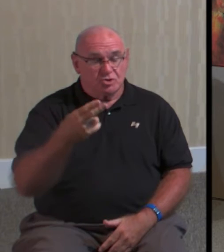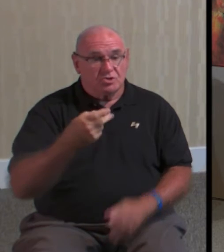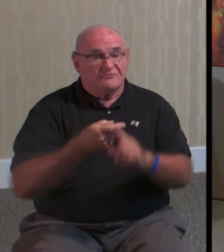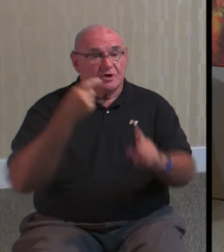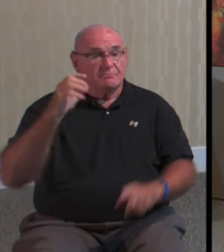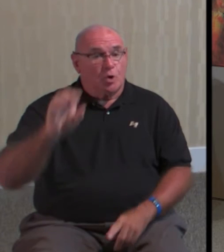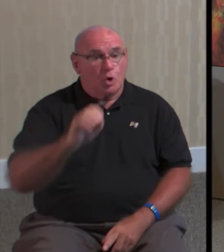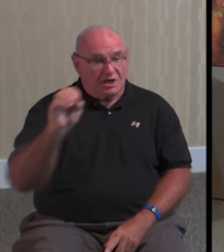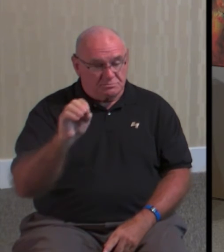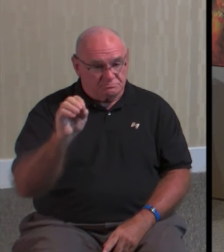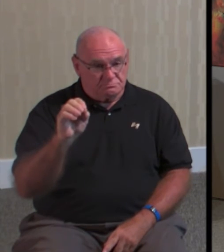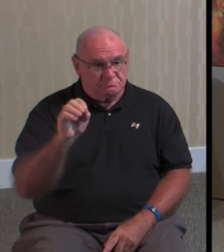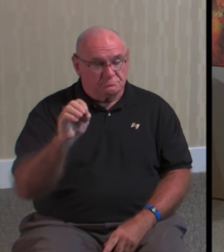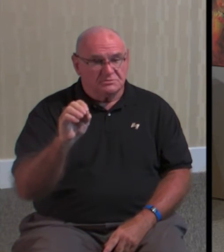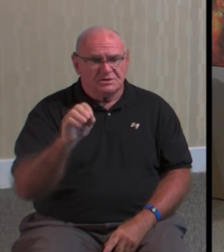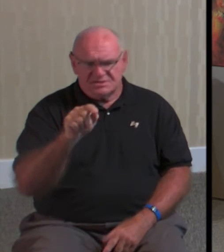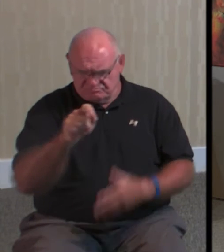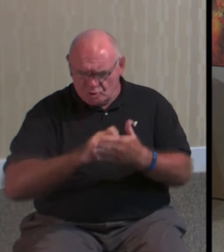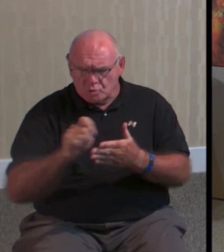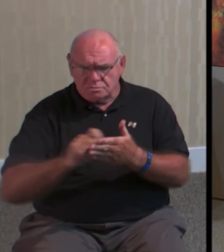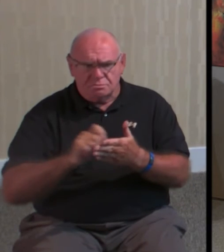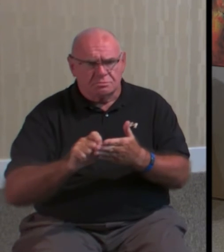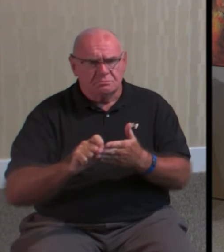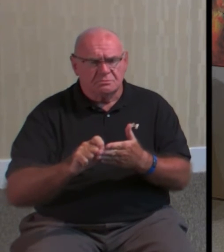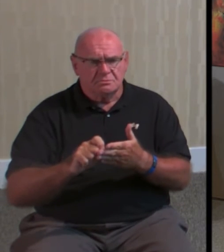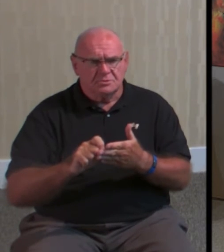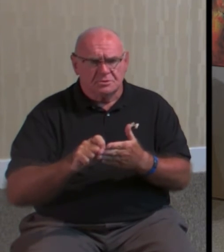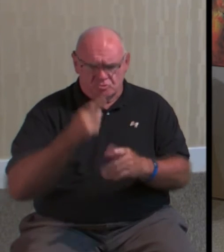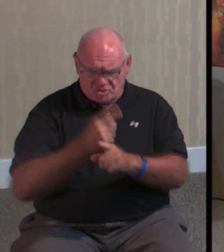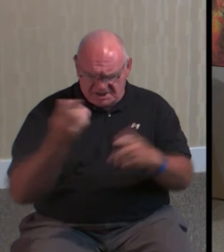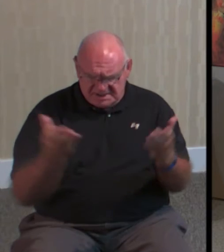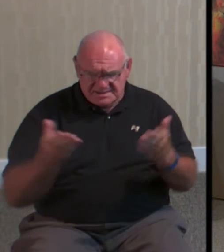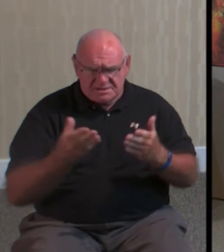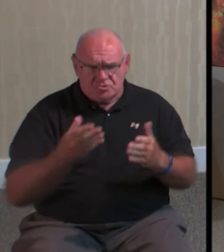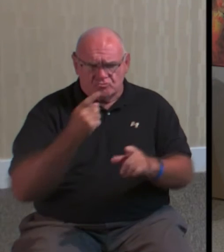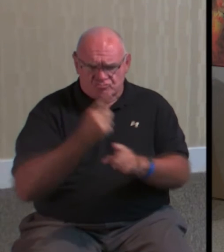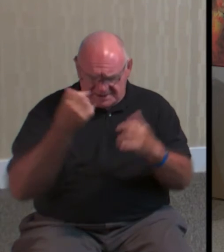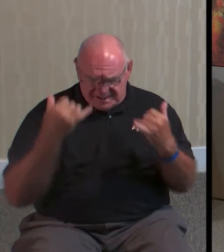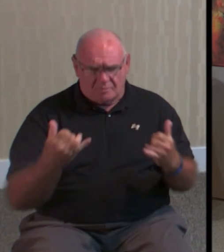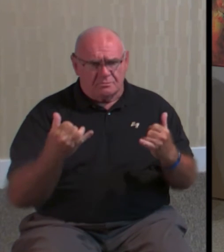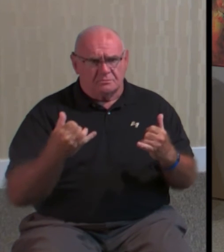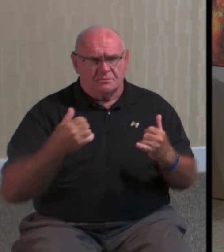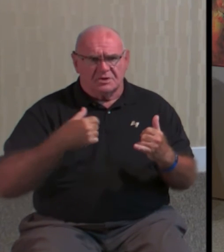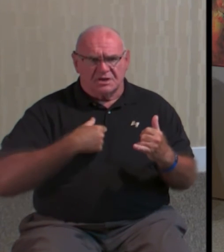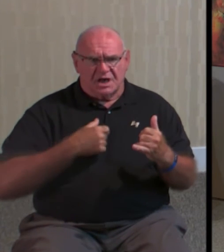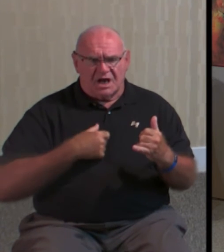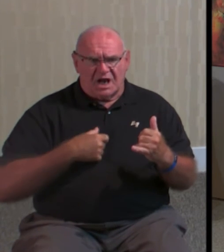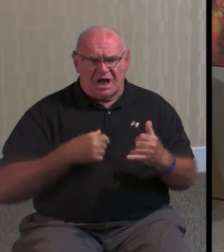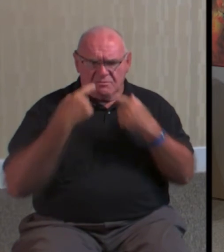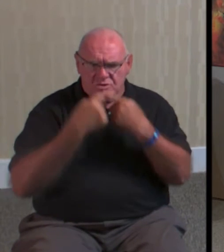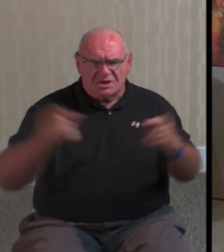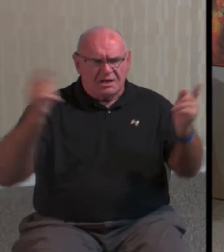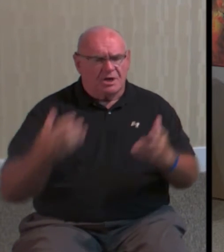Oregon and she wrote right here right now I proclaim a new